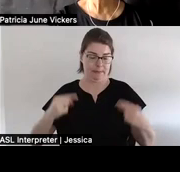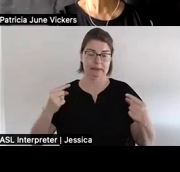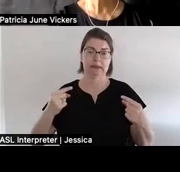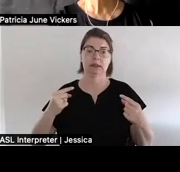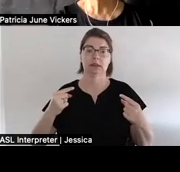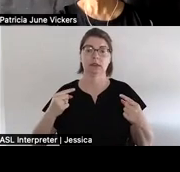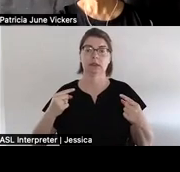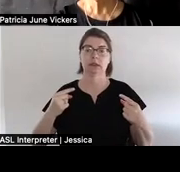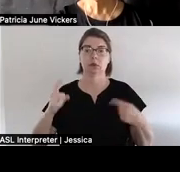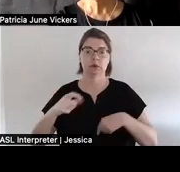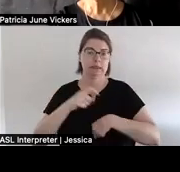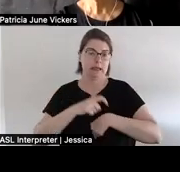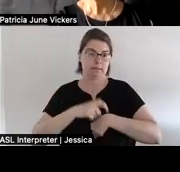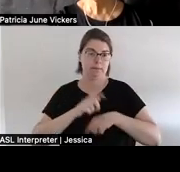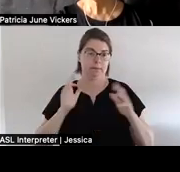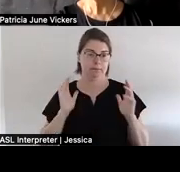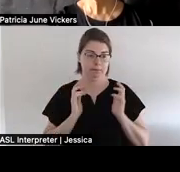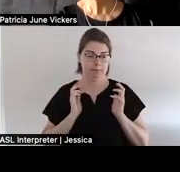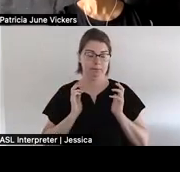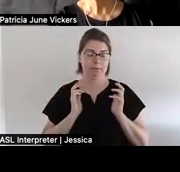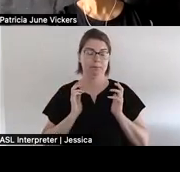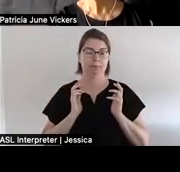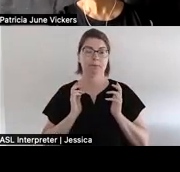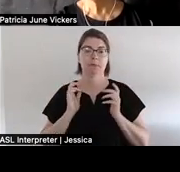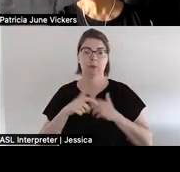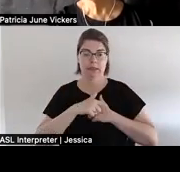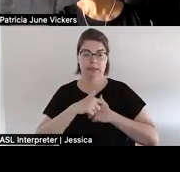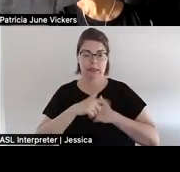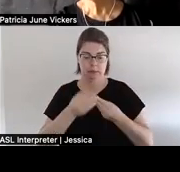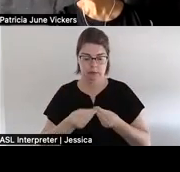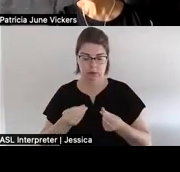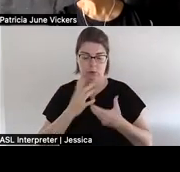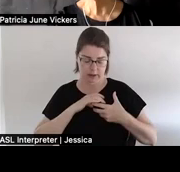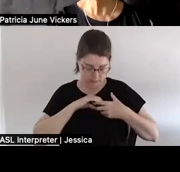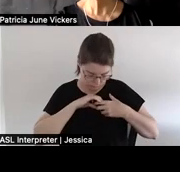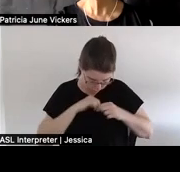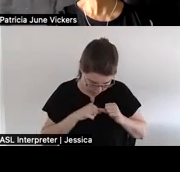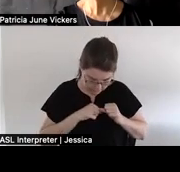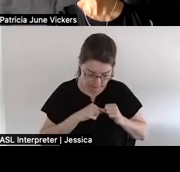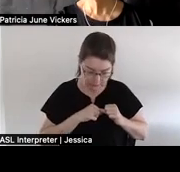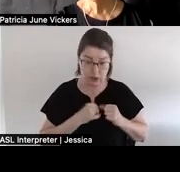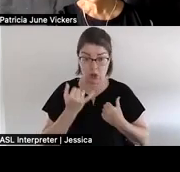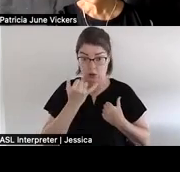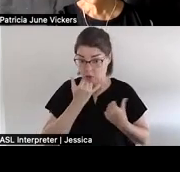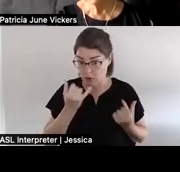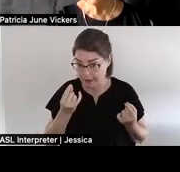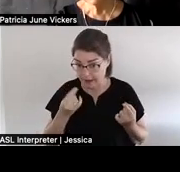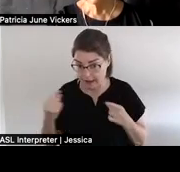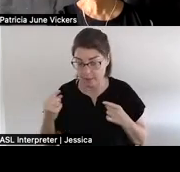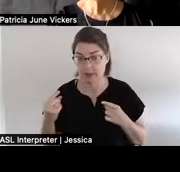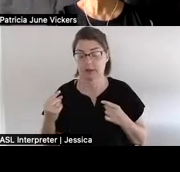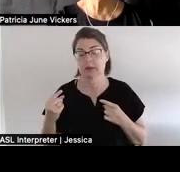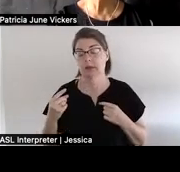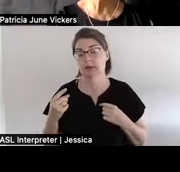takes time to resolve the anguish to resolve the wrongdoing and to